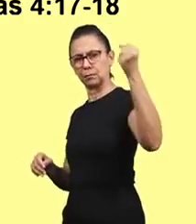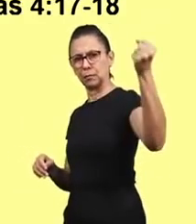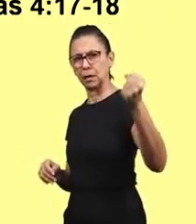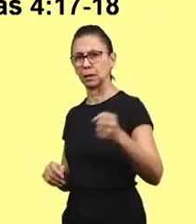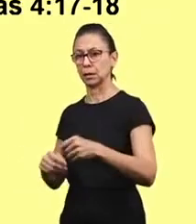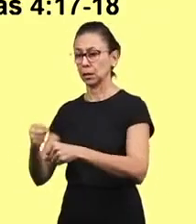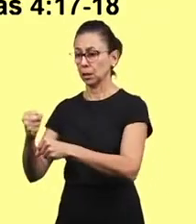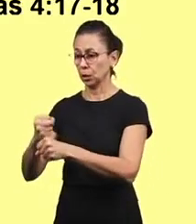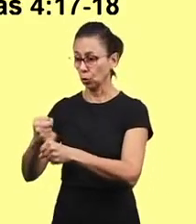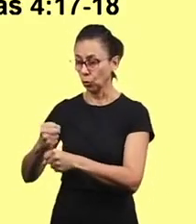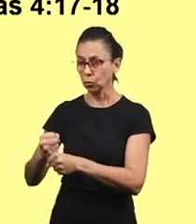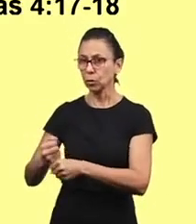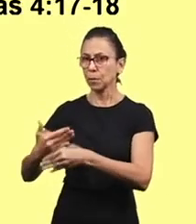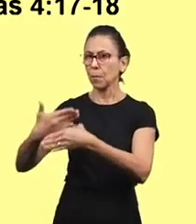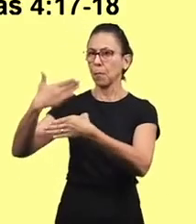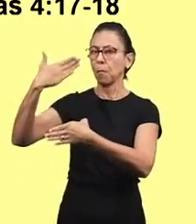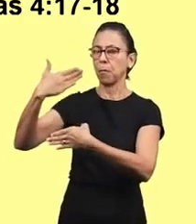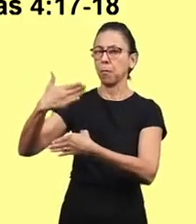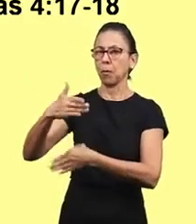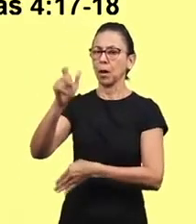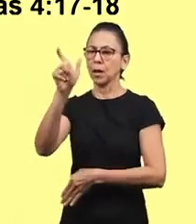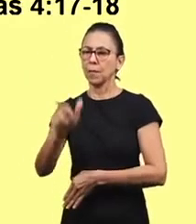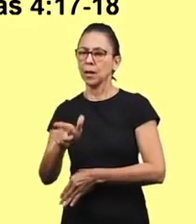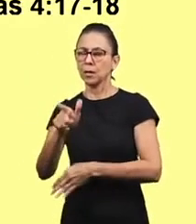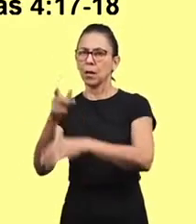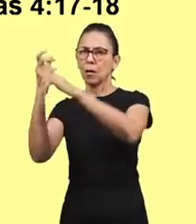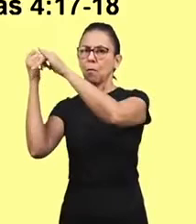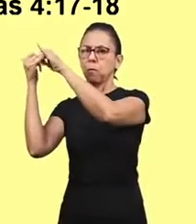who sounded the trumpet was beside me